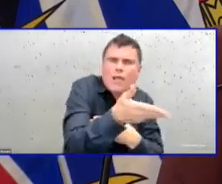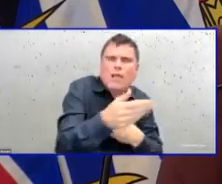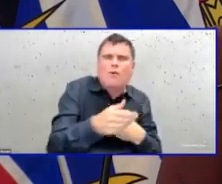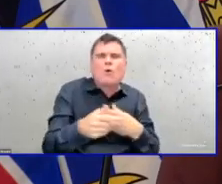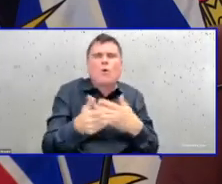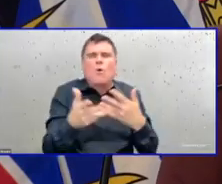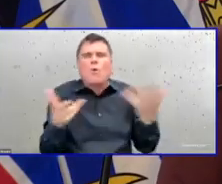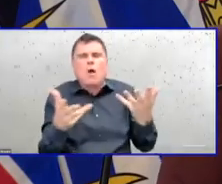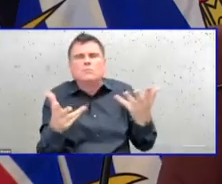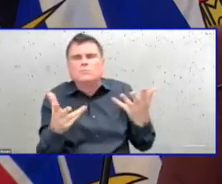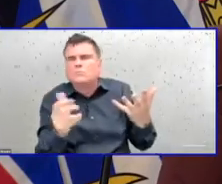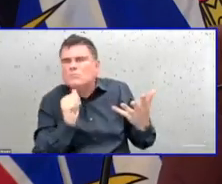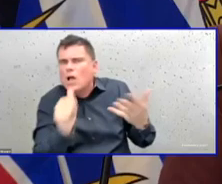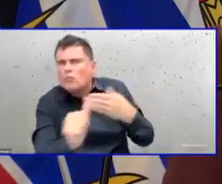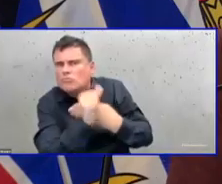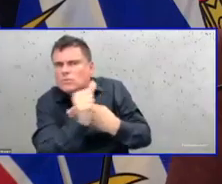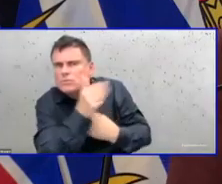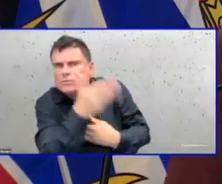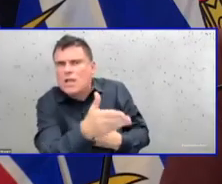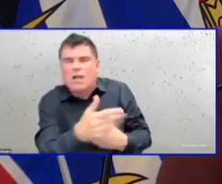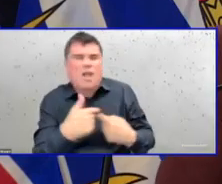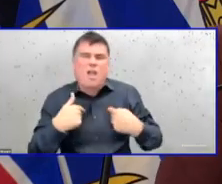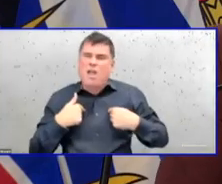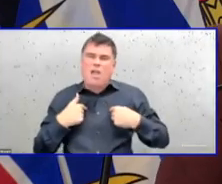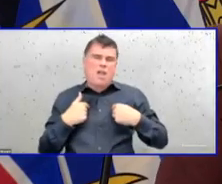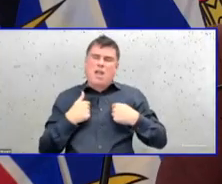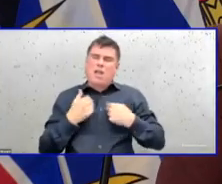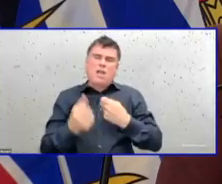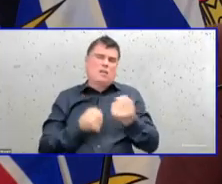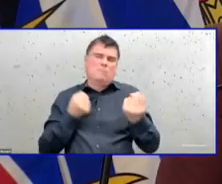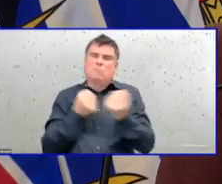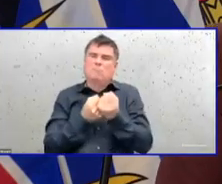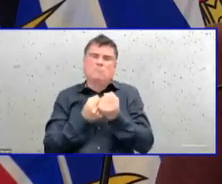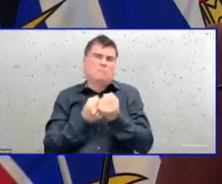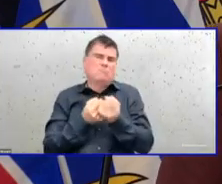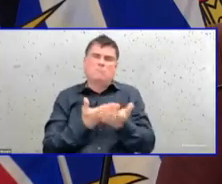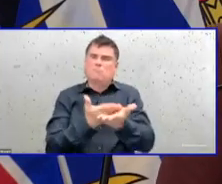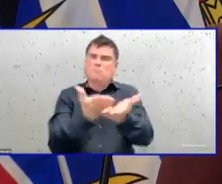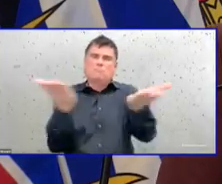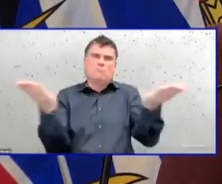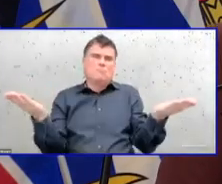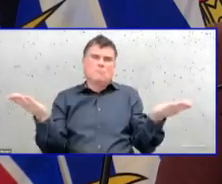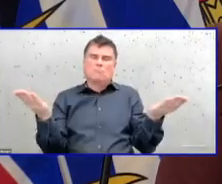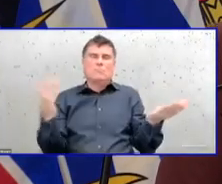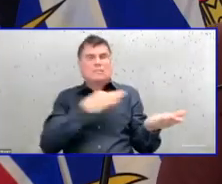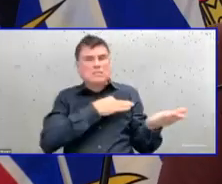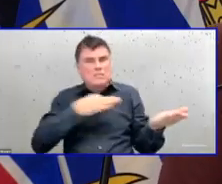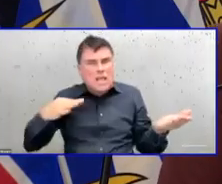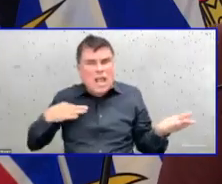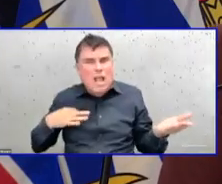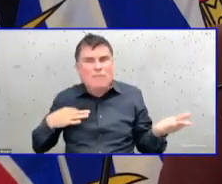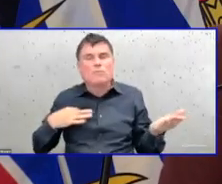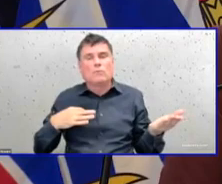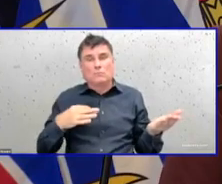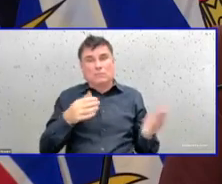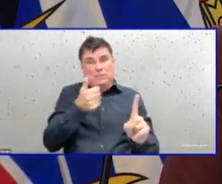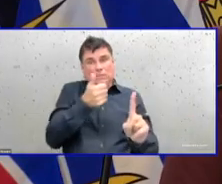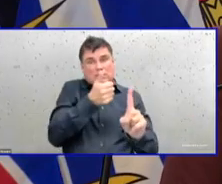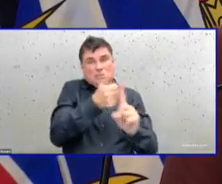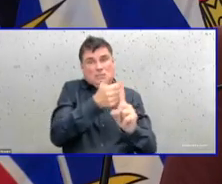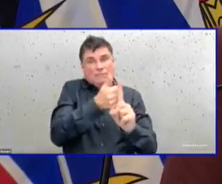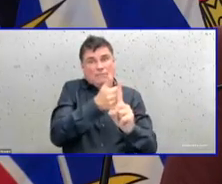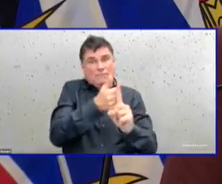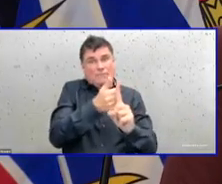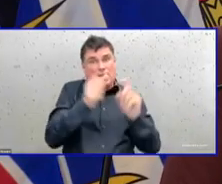that everybody who's eligible, all of the staff in our school system are vaccinated as the best protection